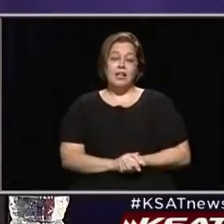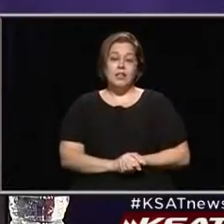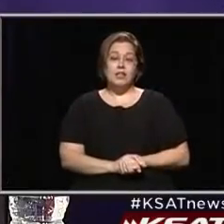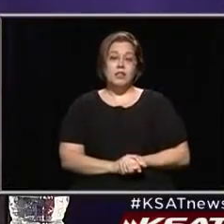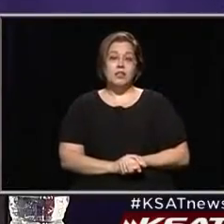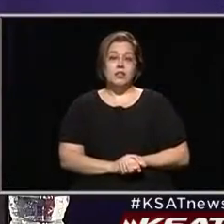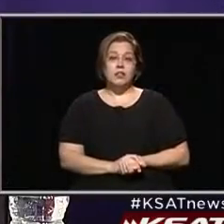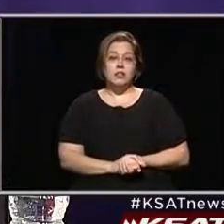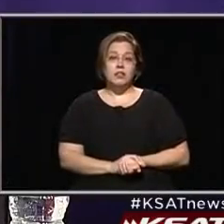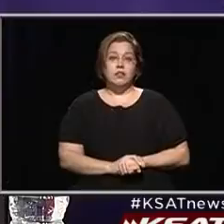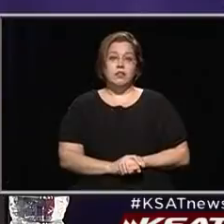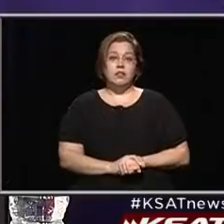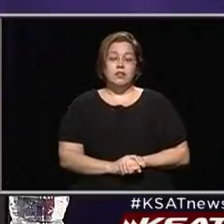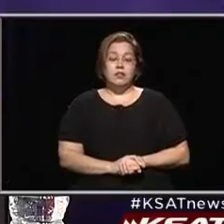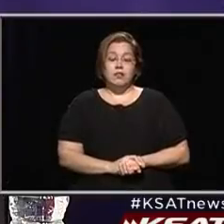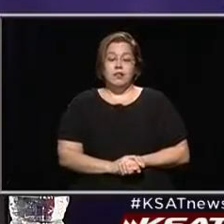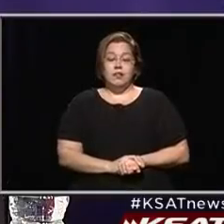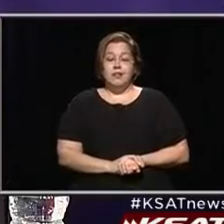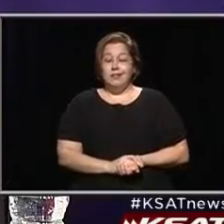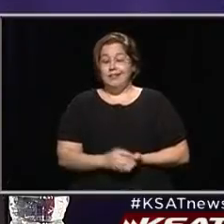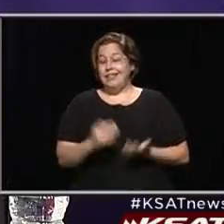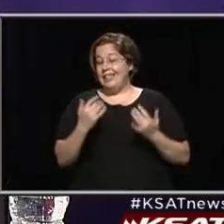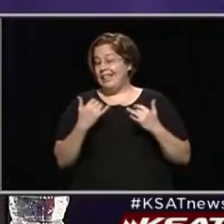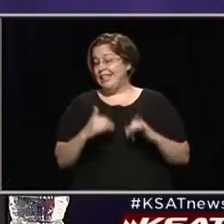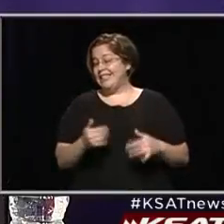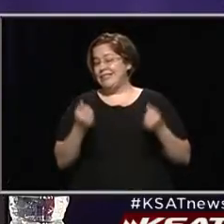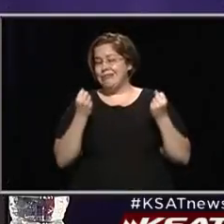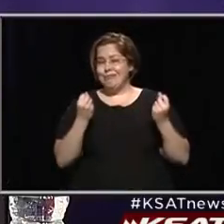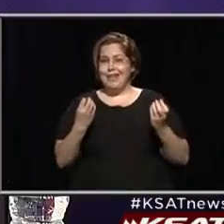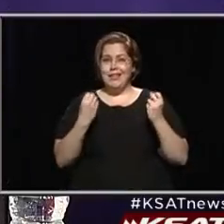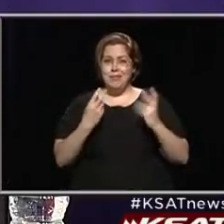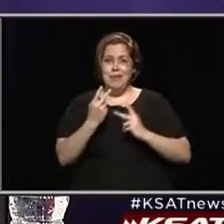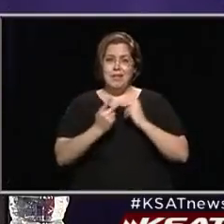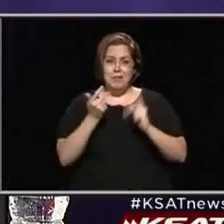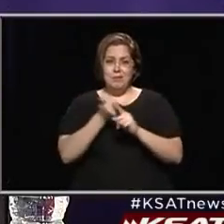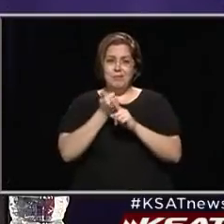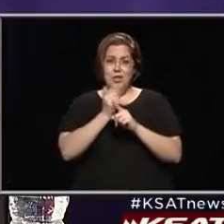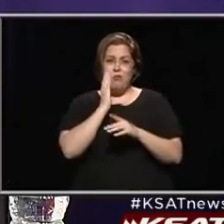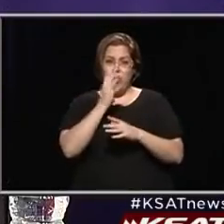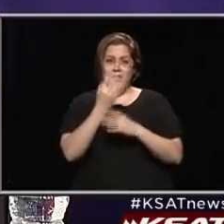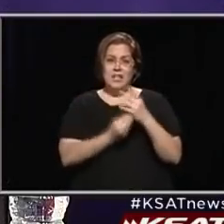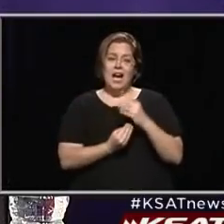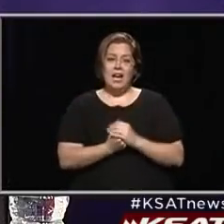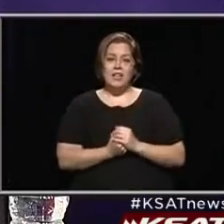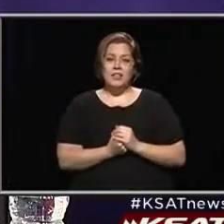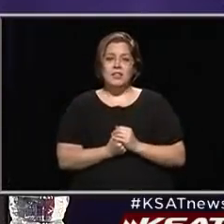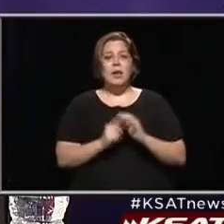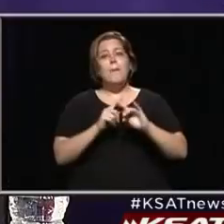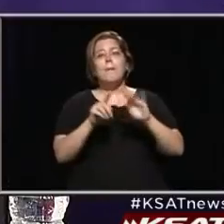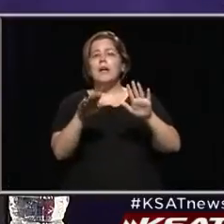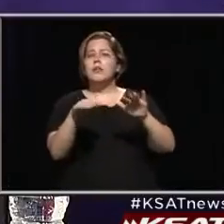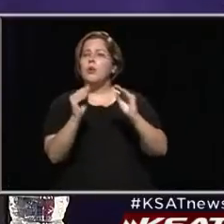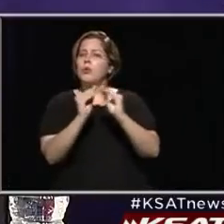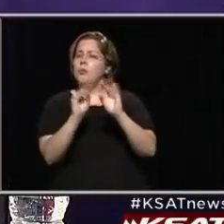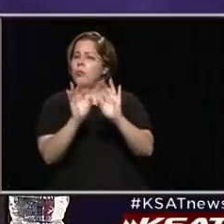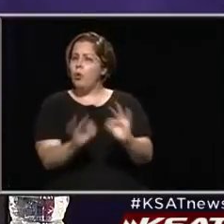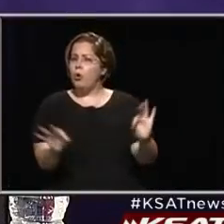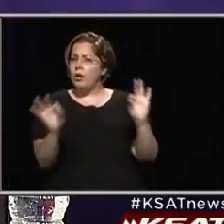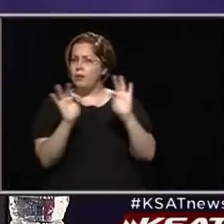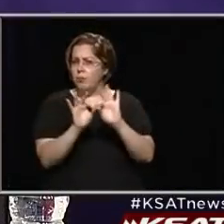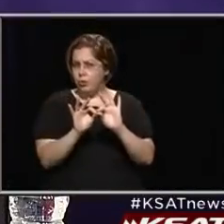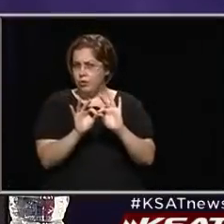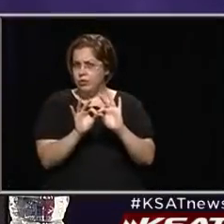there's still a lot of people that will pass away. But more important than that,